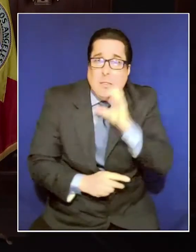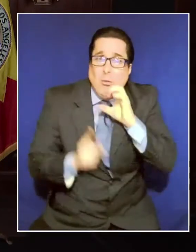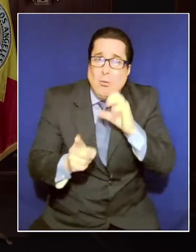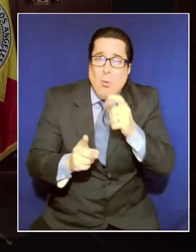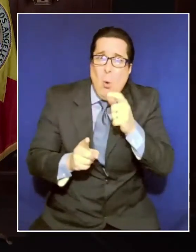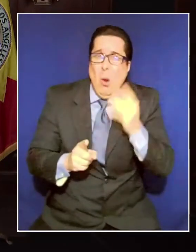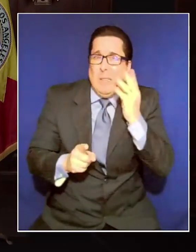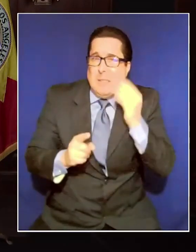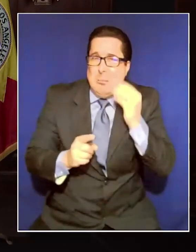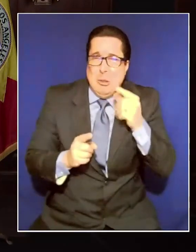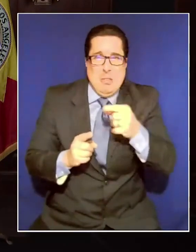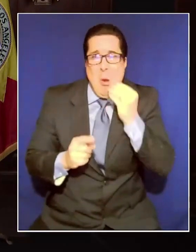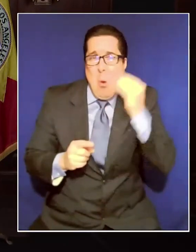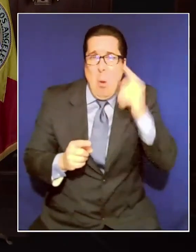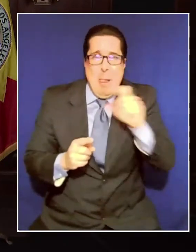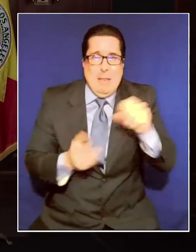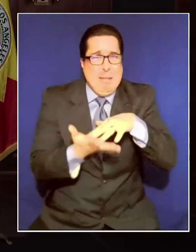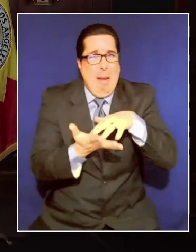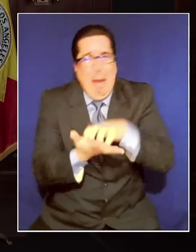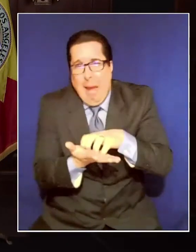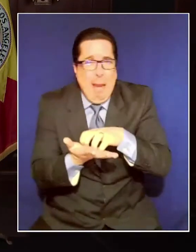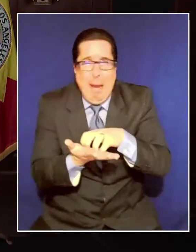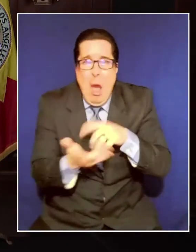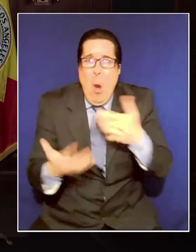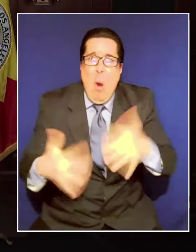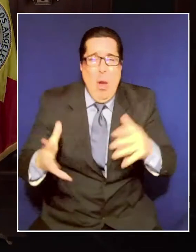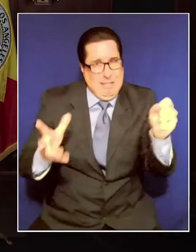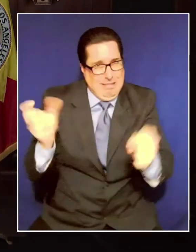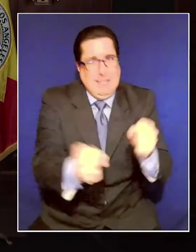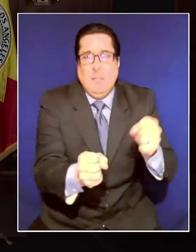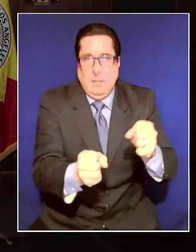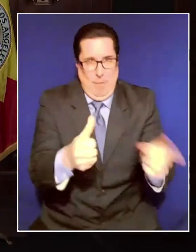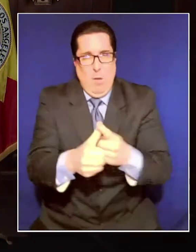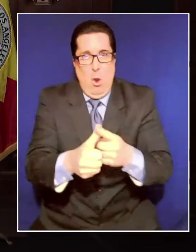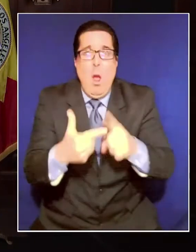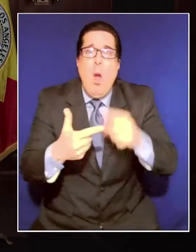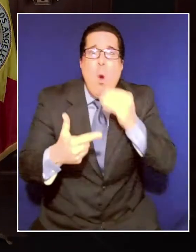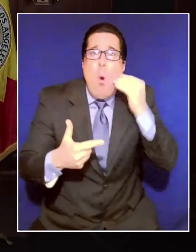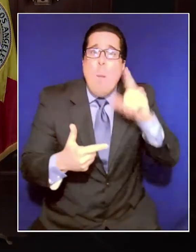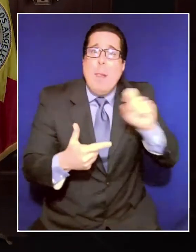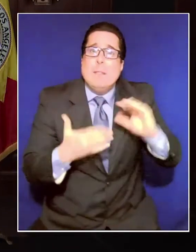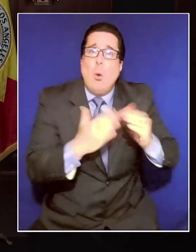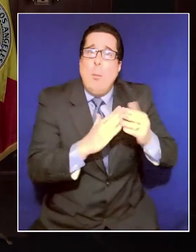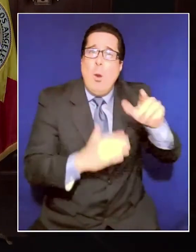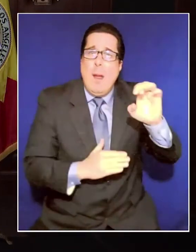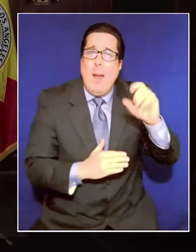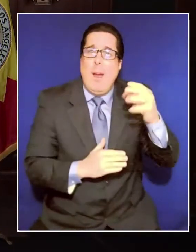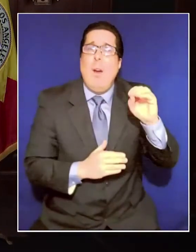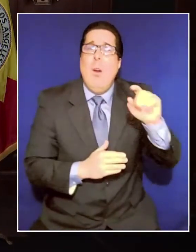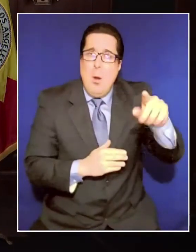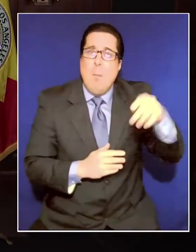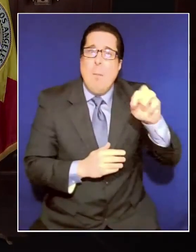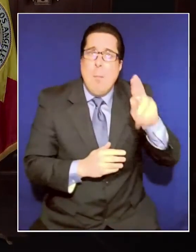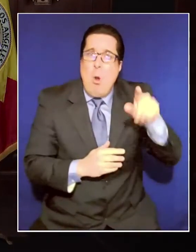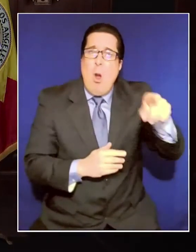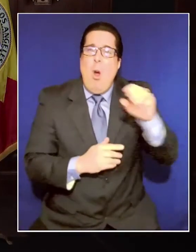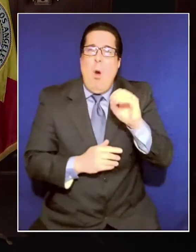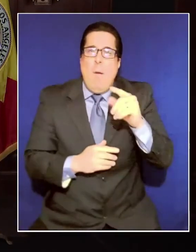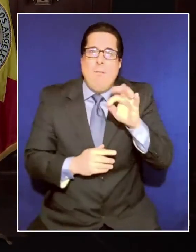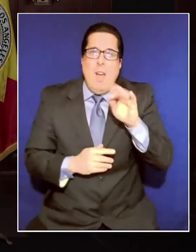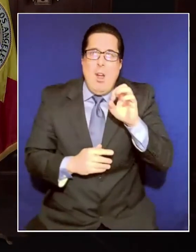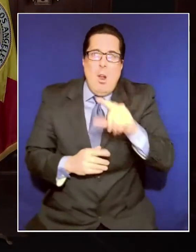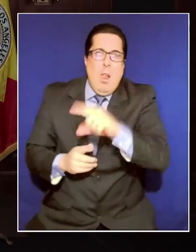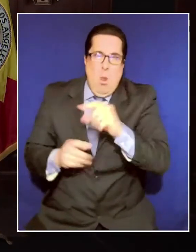who are especially vulnerable, and those who have been living in homeless communities in Echo Park that I know Council Member O'Farrell has been working to house.